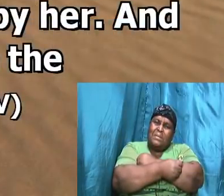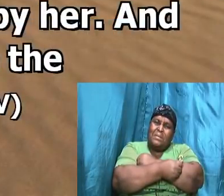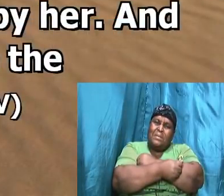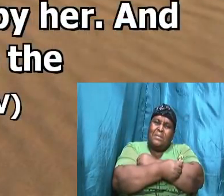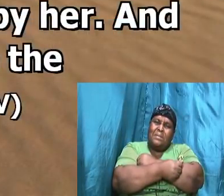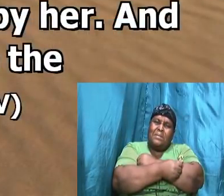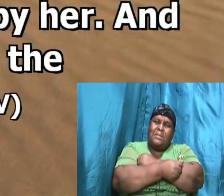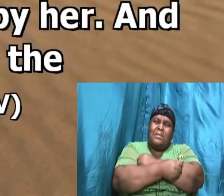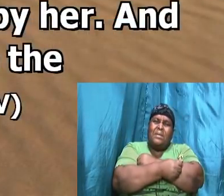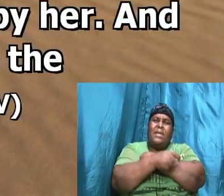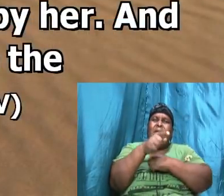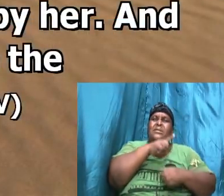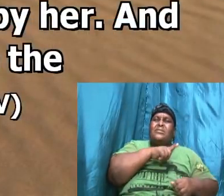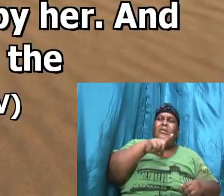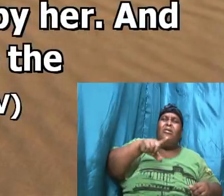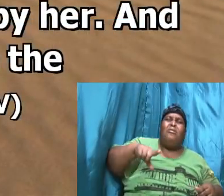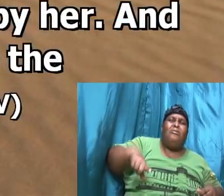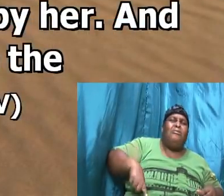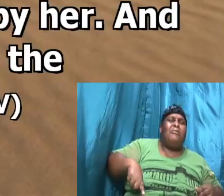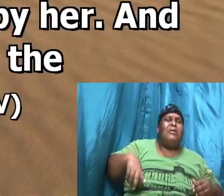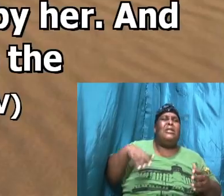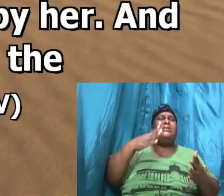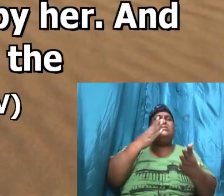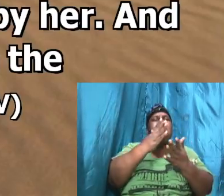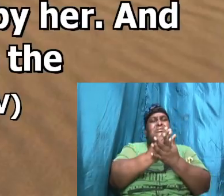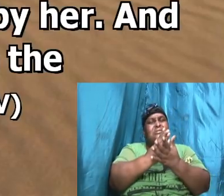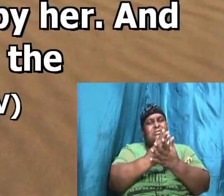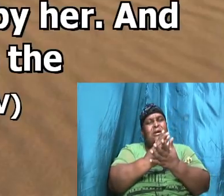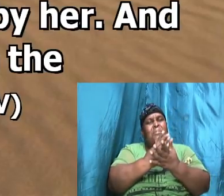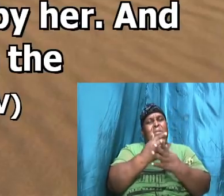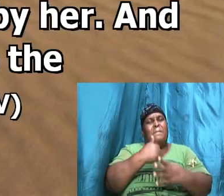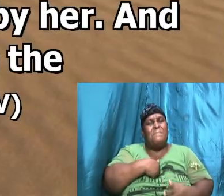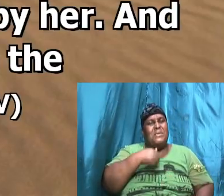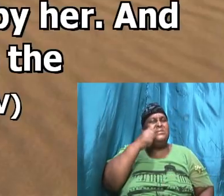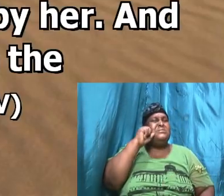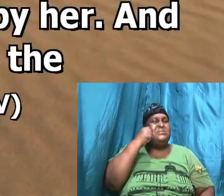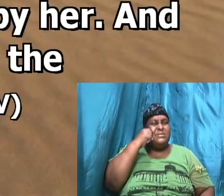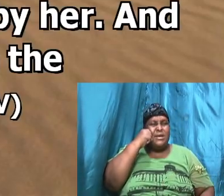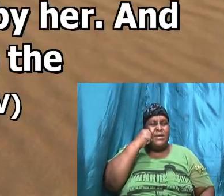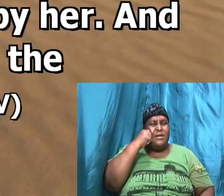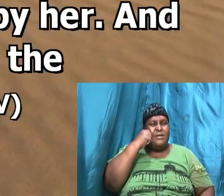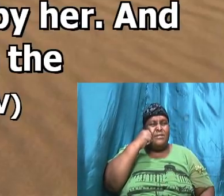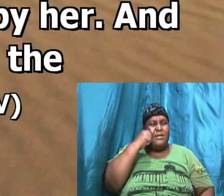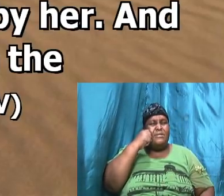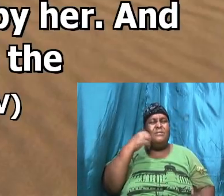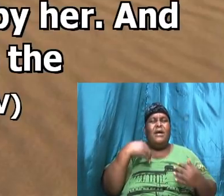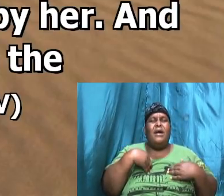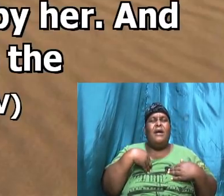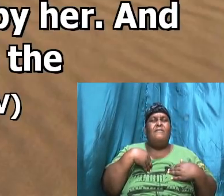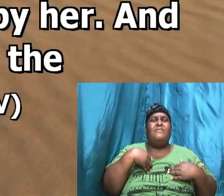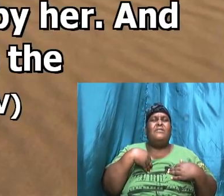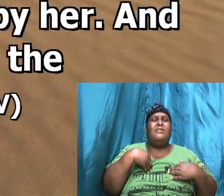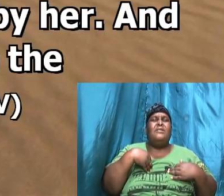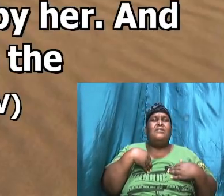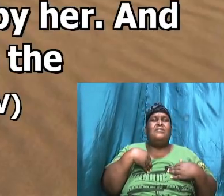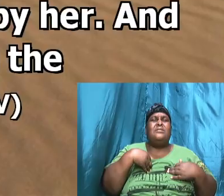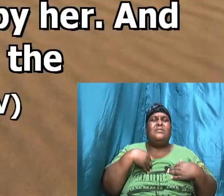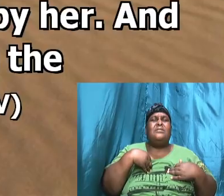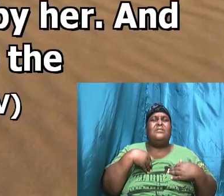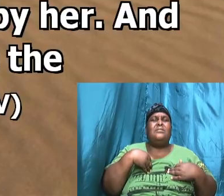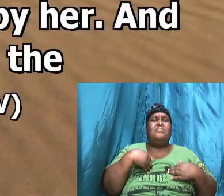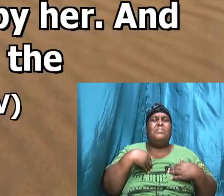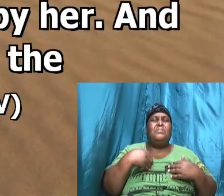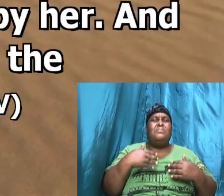the Lord hath restrained me from bearing I pray thee go in unto my